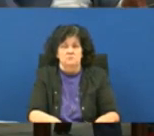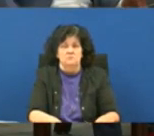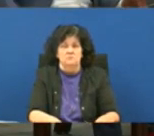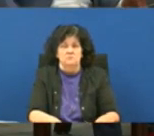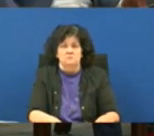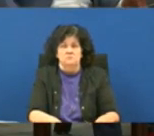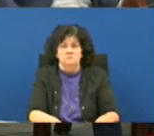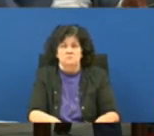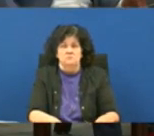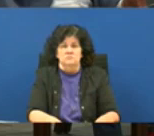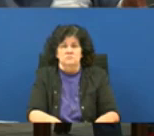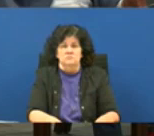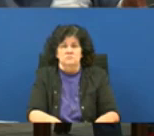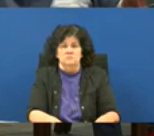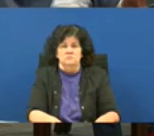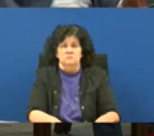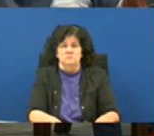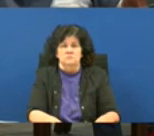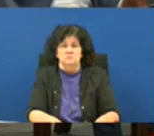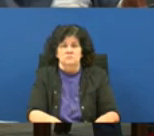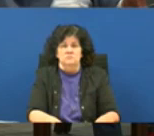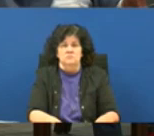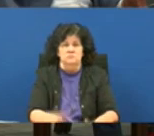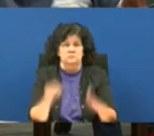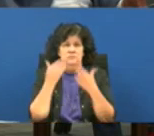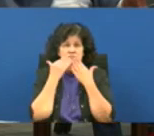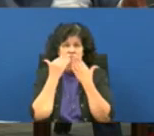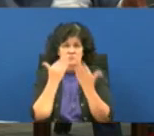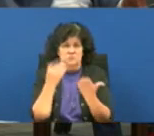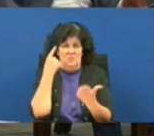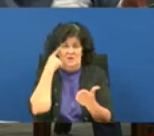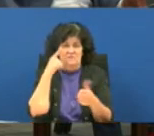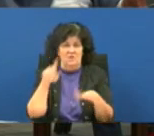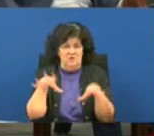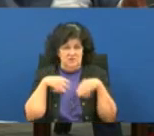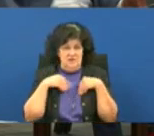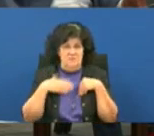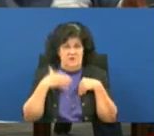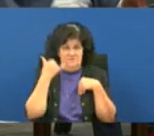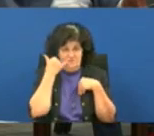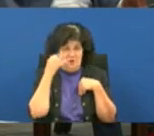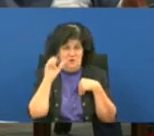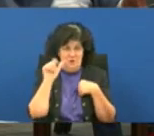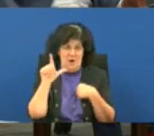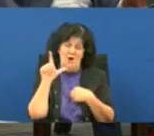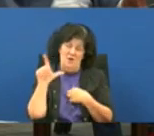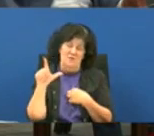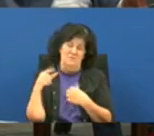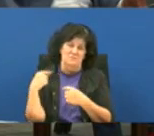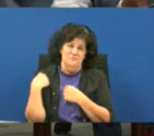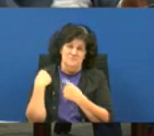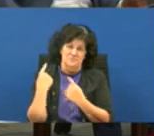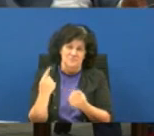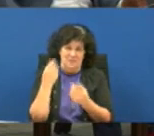that'd be great thanks and by the way thank you for taking my phone call and kind of giving me an update on this stuff yeah